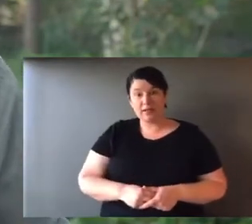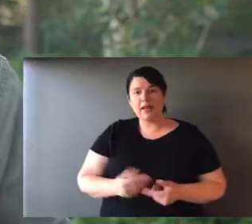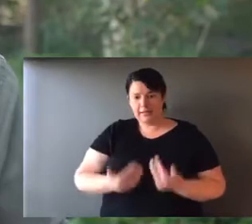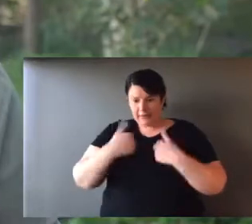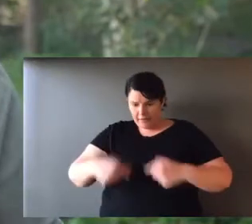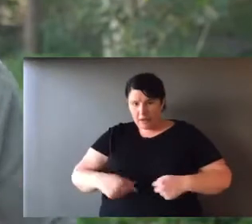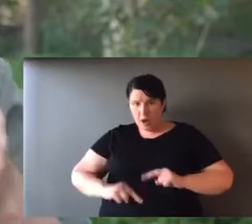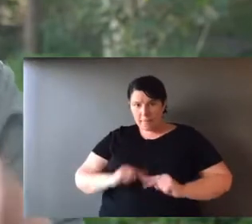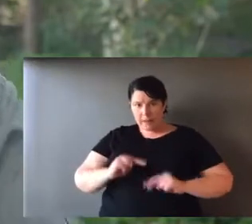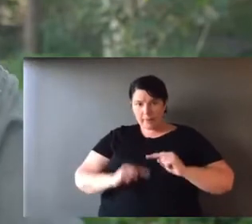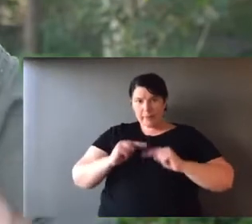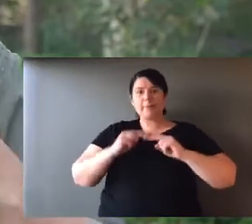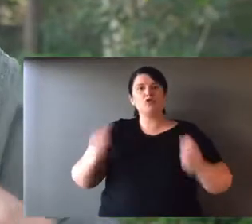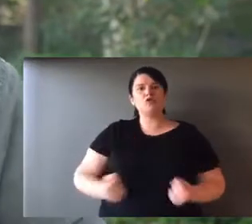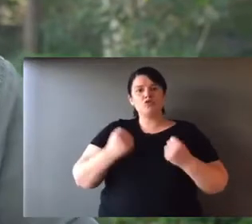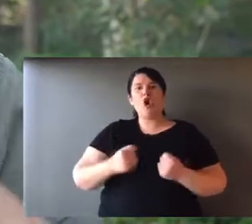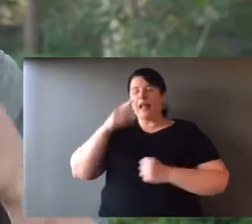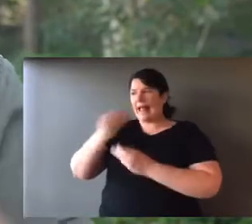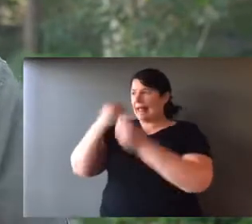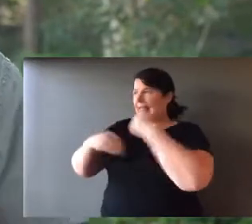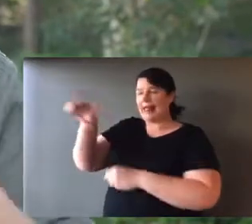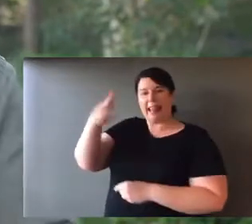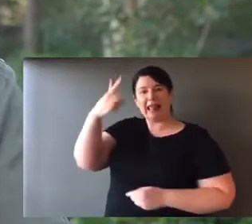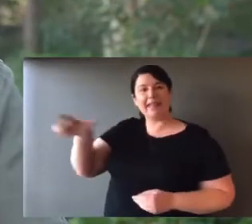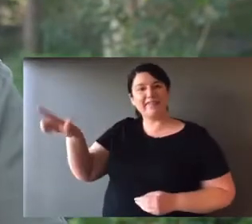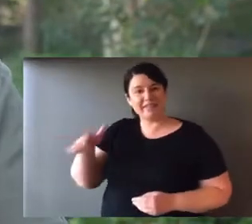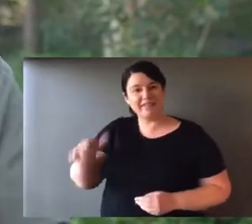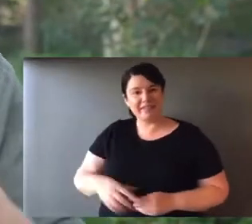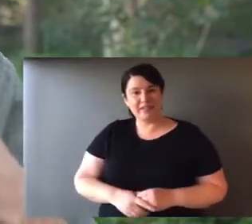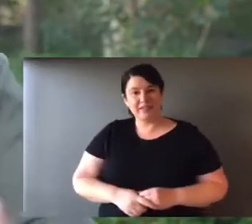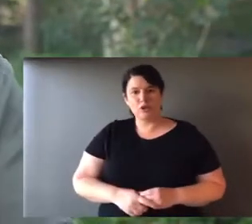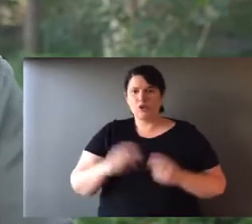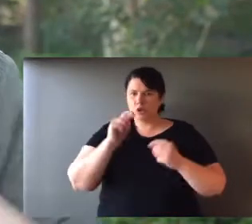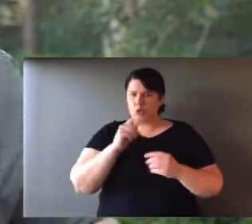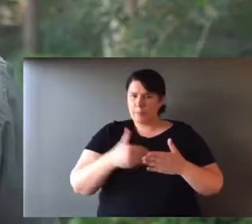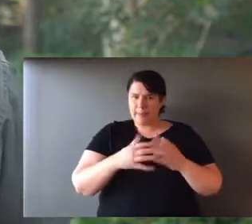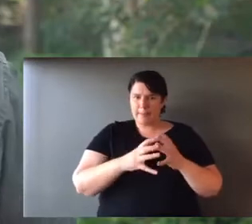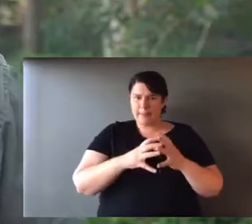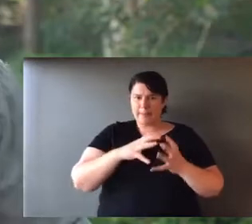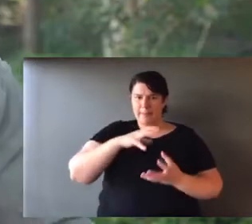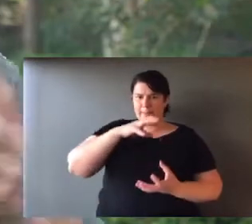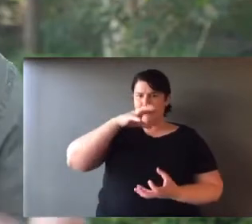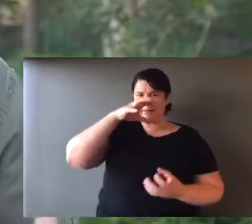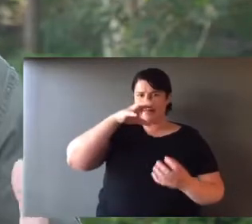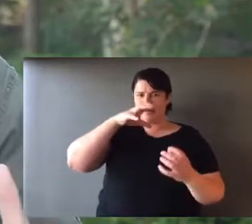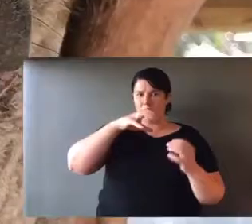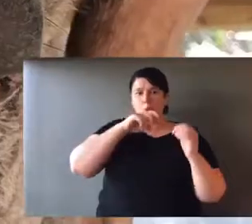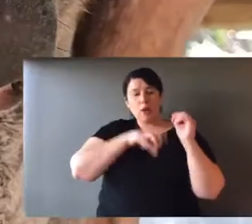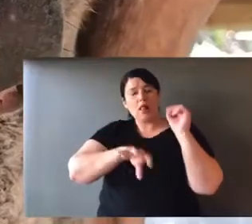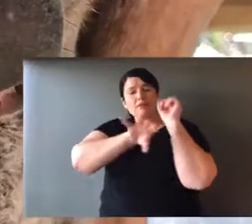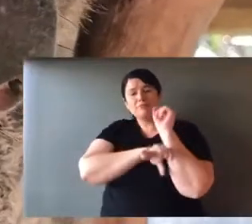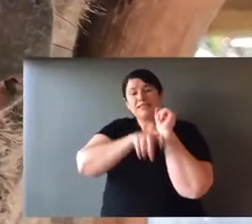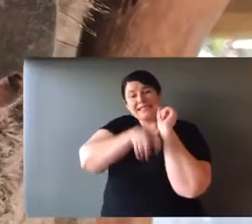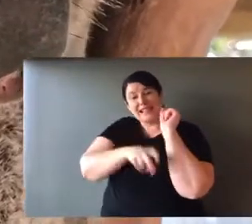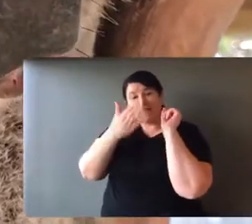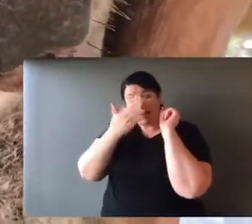that poo. And that gives it the enzyme to digest eucalyptus. And shortly after that. The joey will be too big for the pouch. And